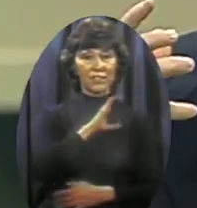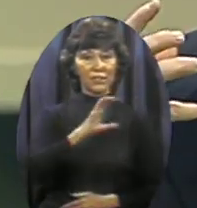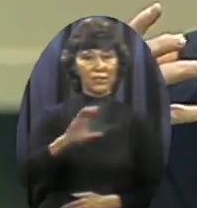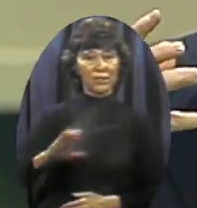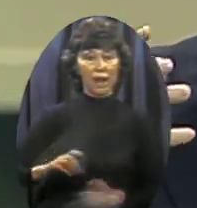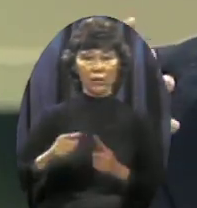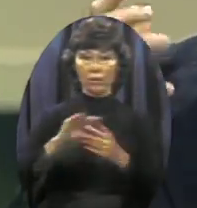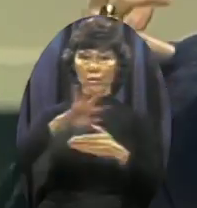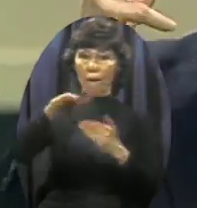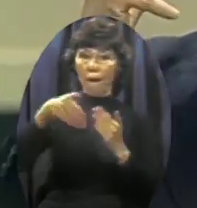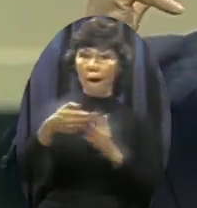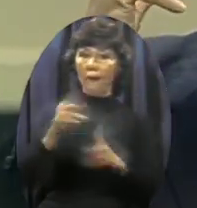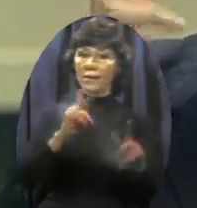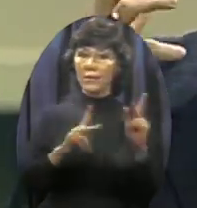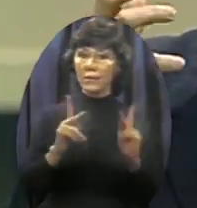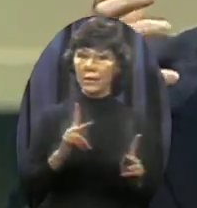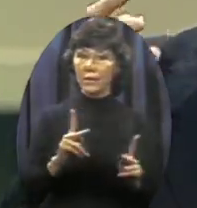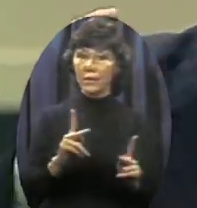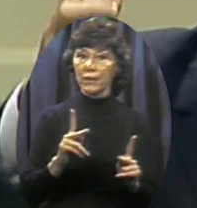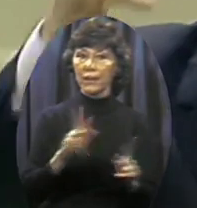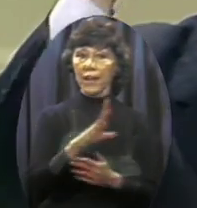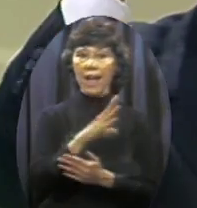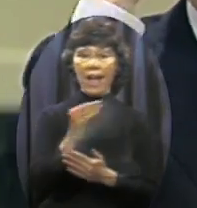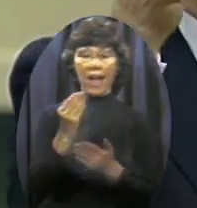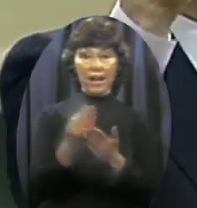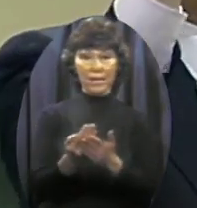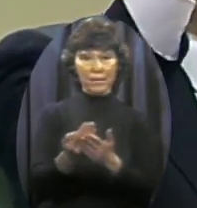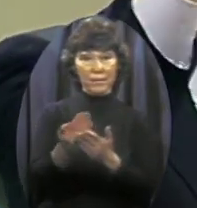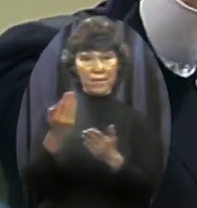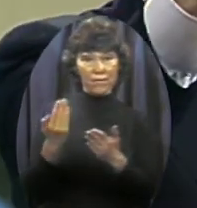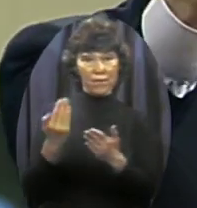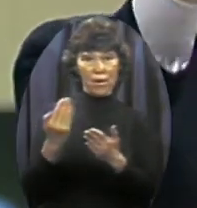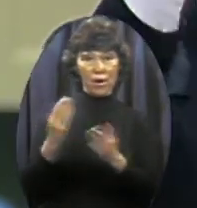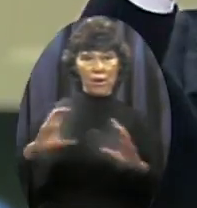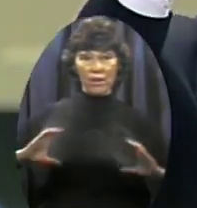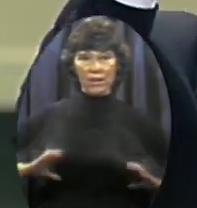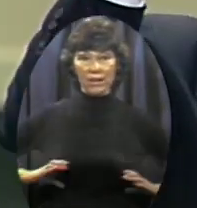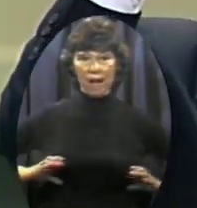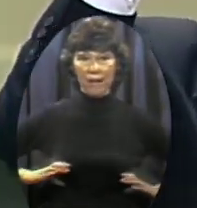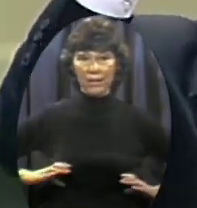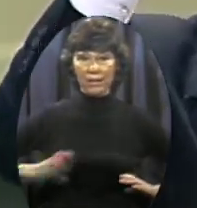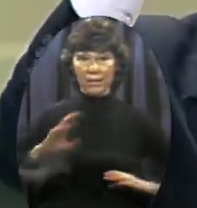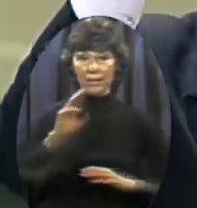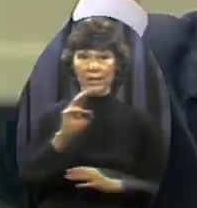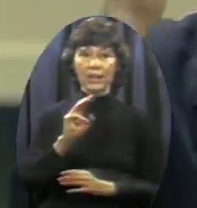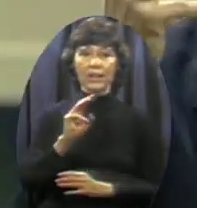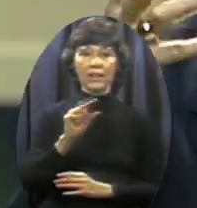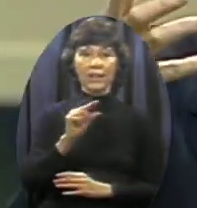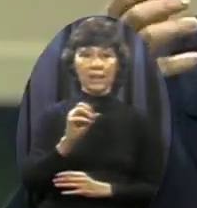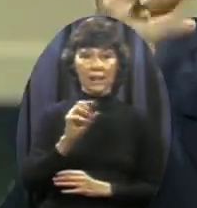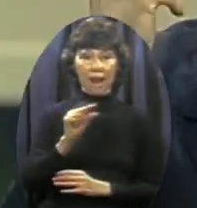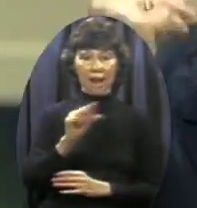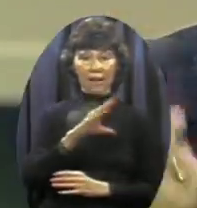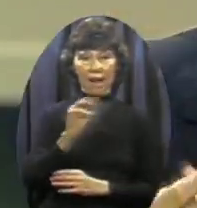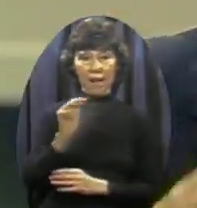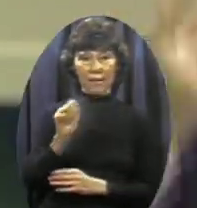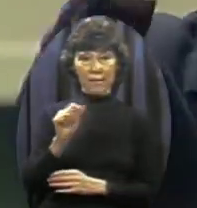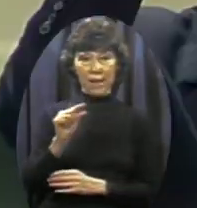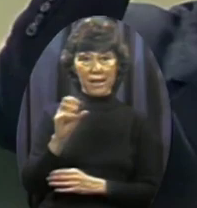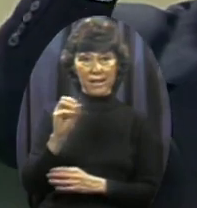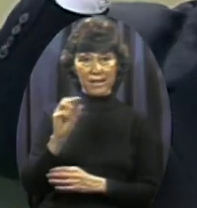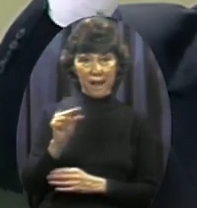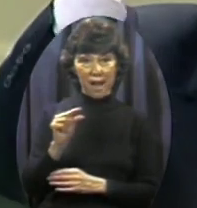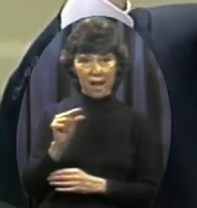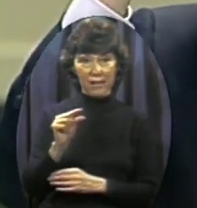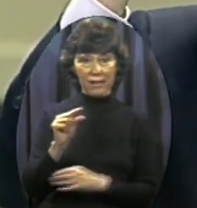Just before Gog and Magog The communist horde from the north moves in To take everything We